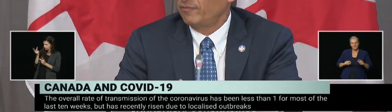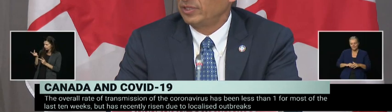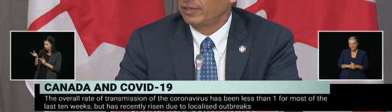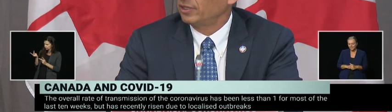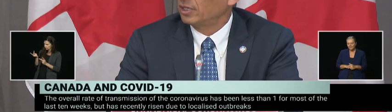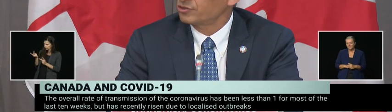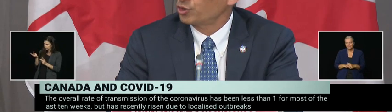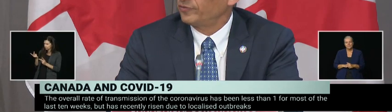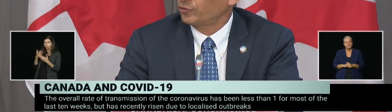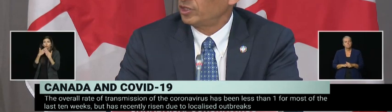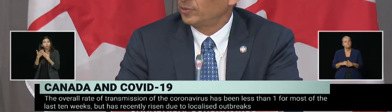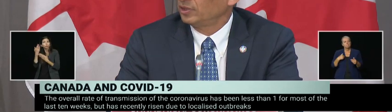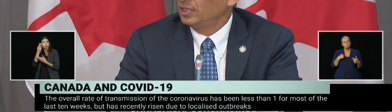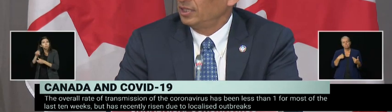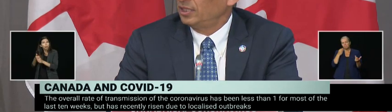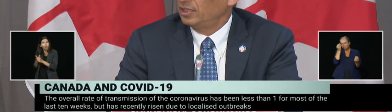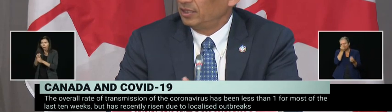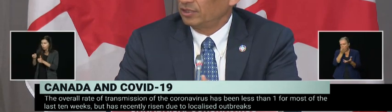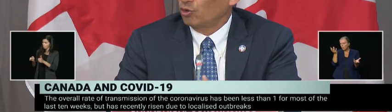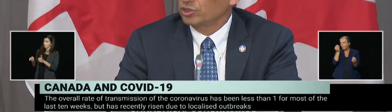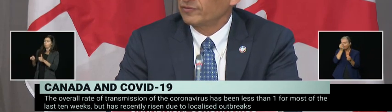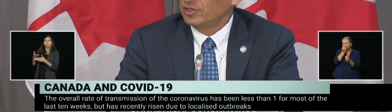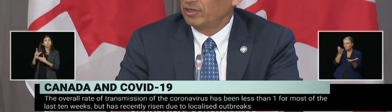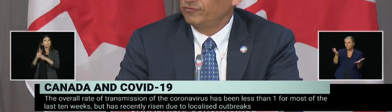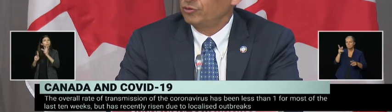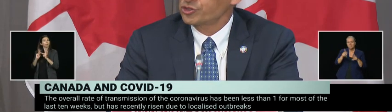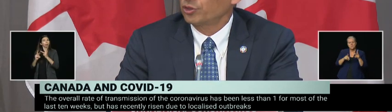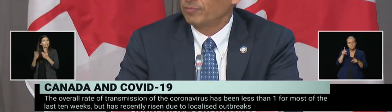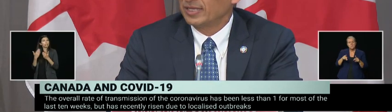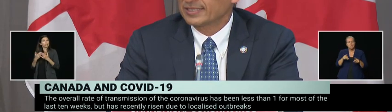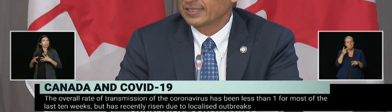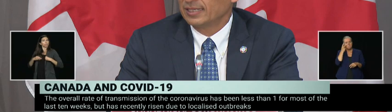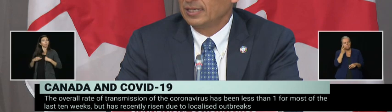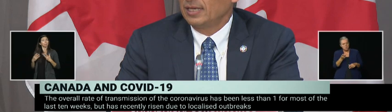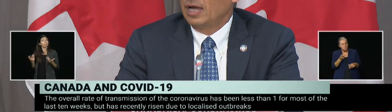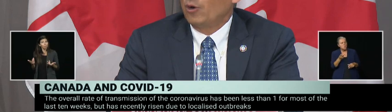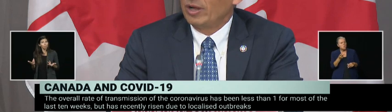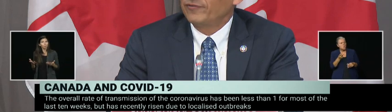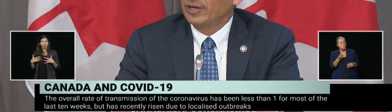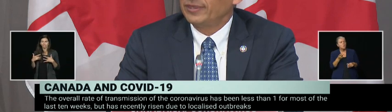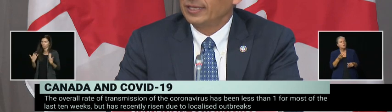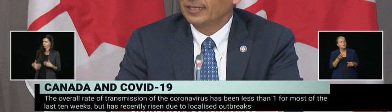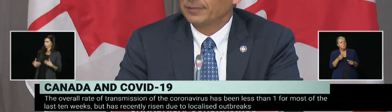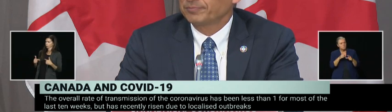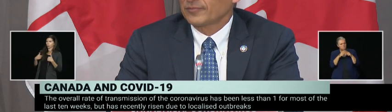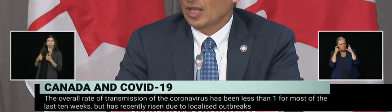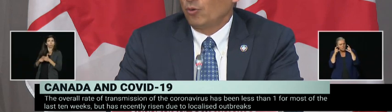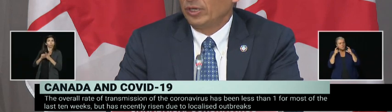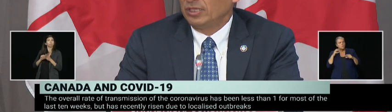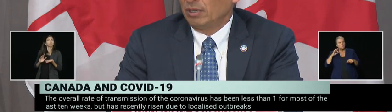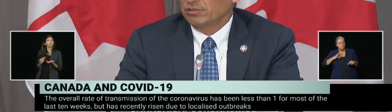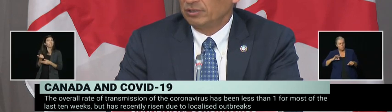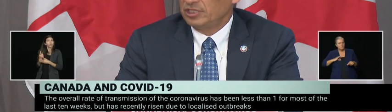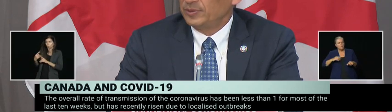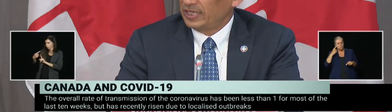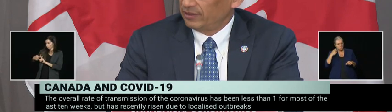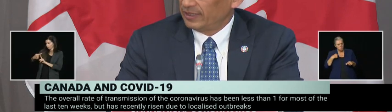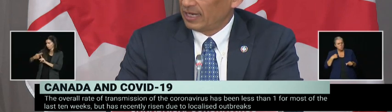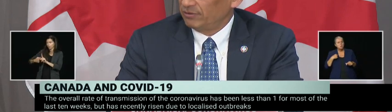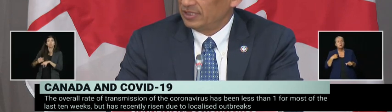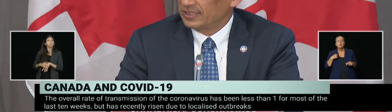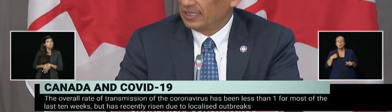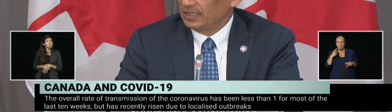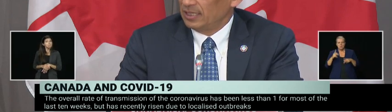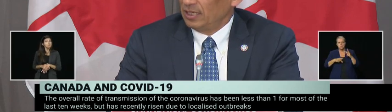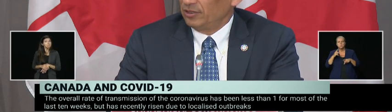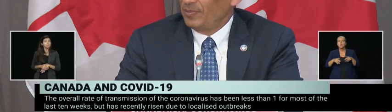-wearing have been nothing short of incredible in the course of a few short months. However, I think what also needs to be taken